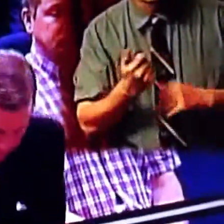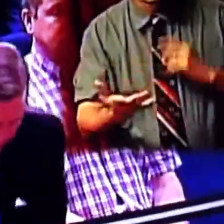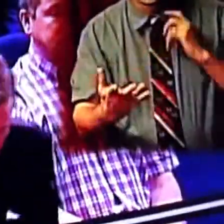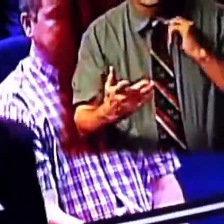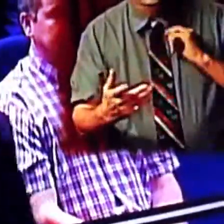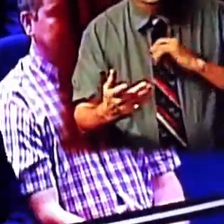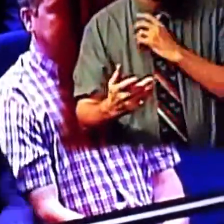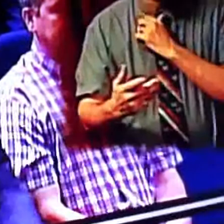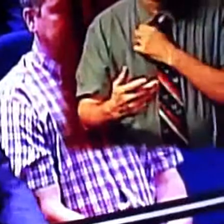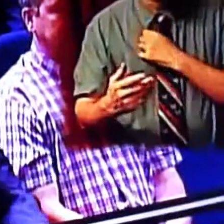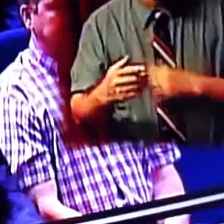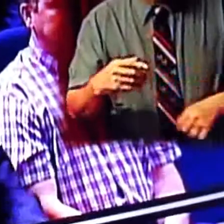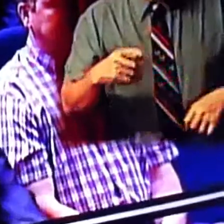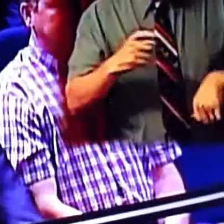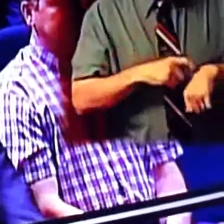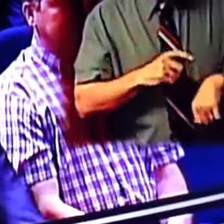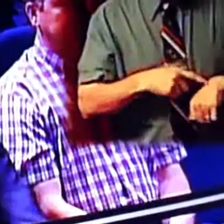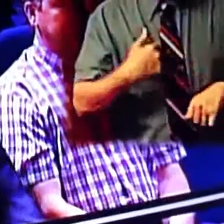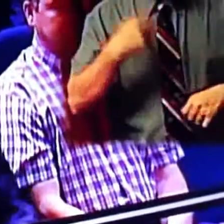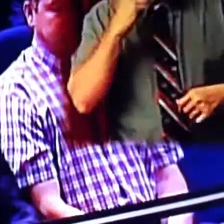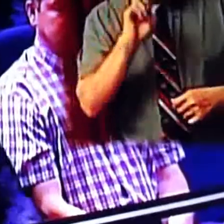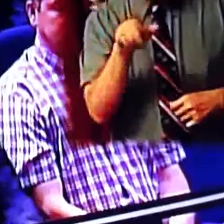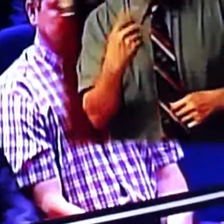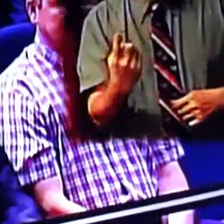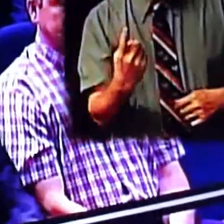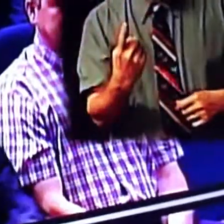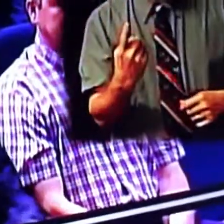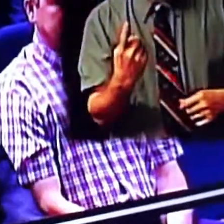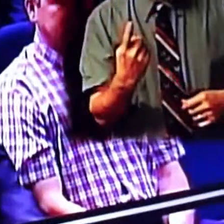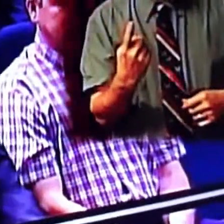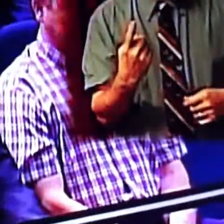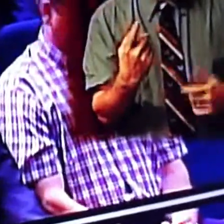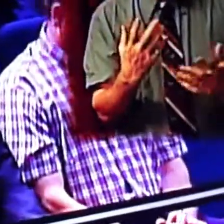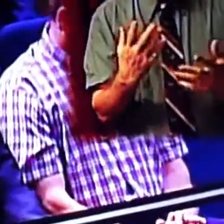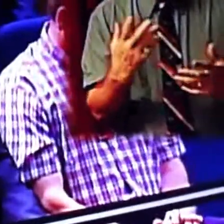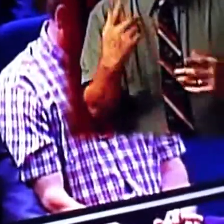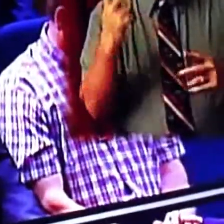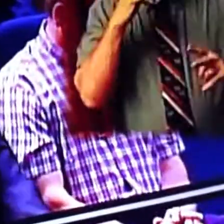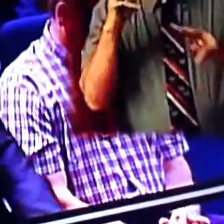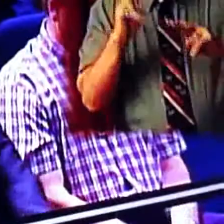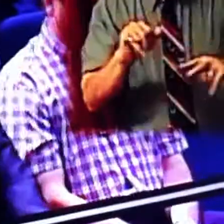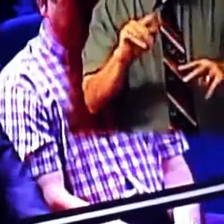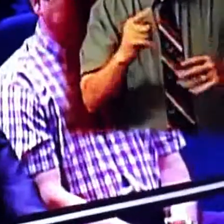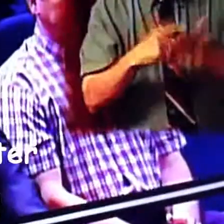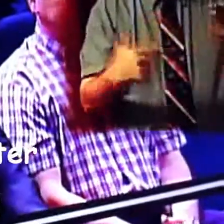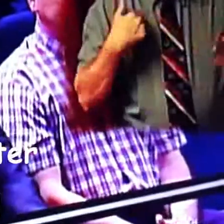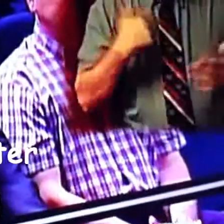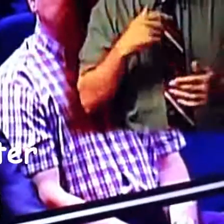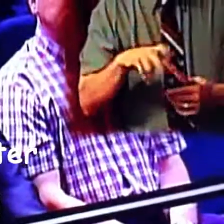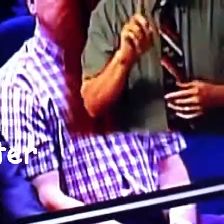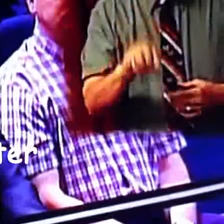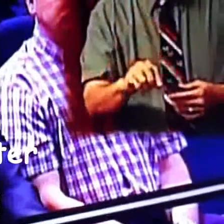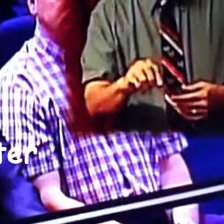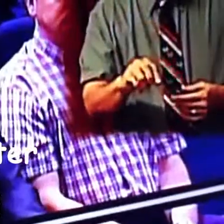times. I think the only, we're looking at some, what we have to do